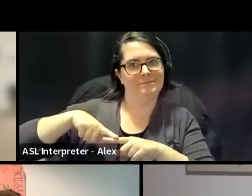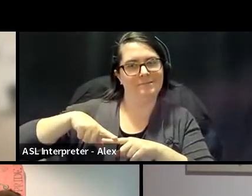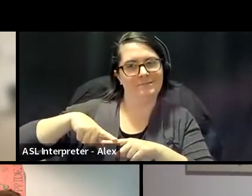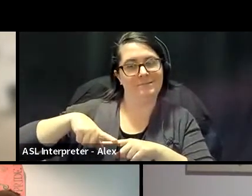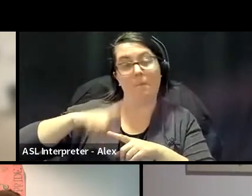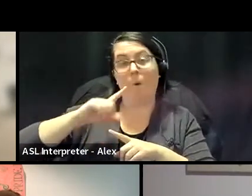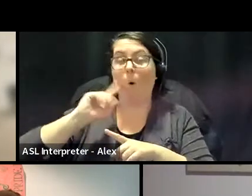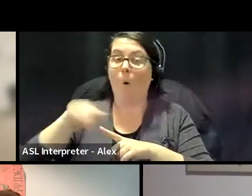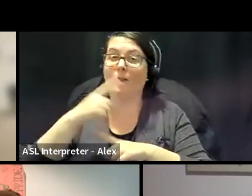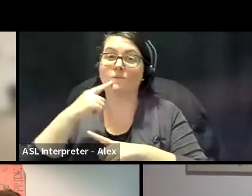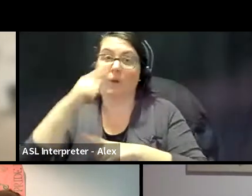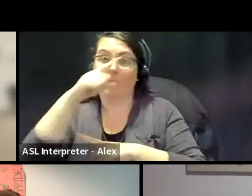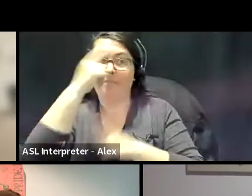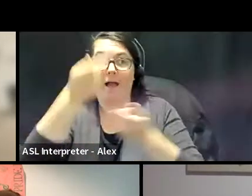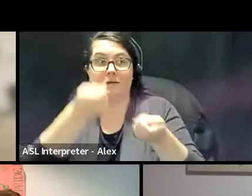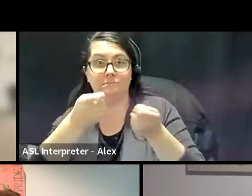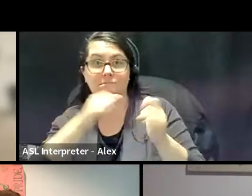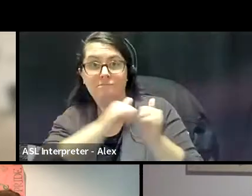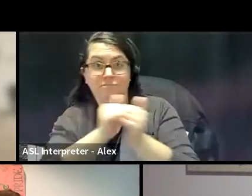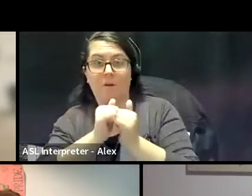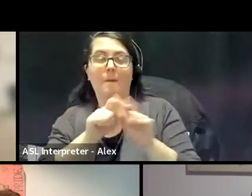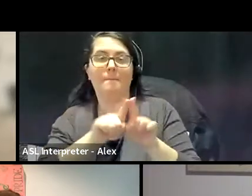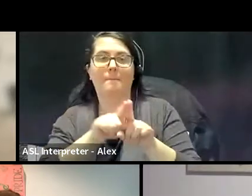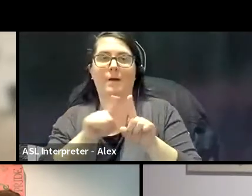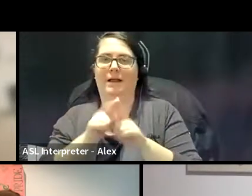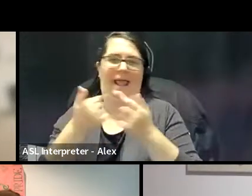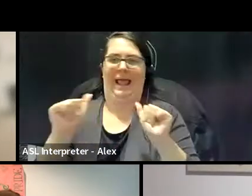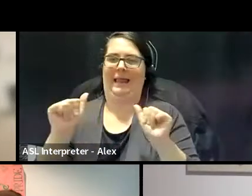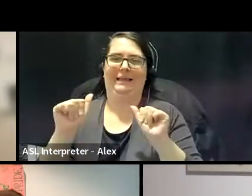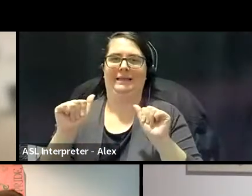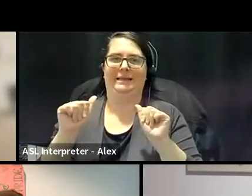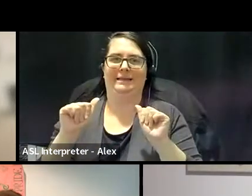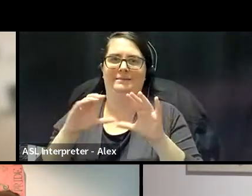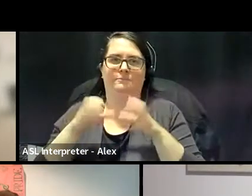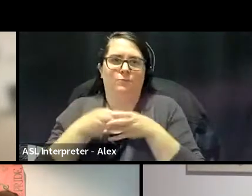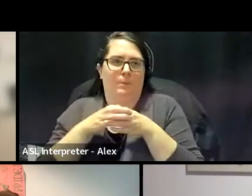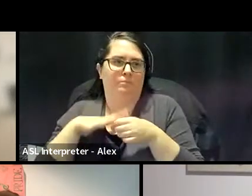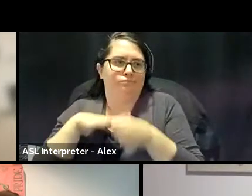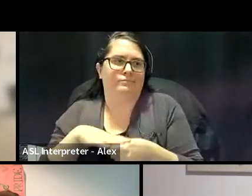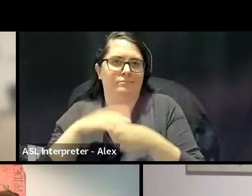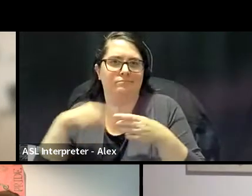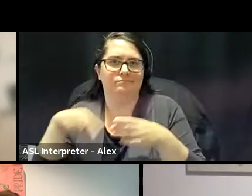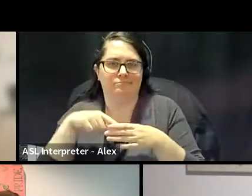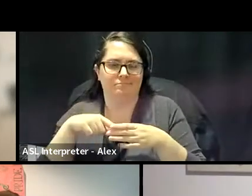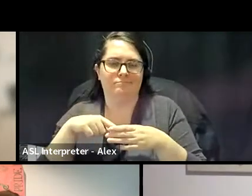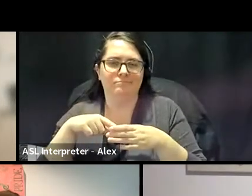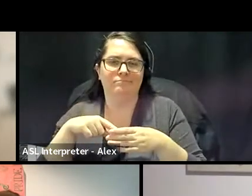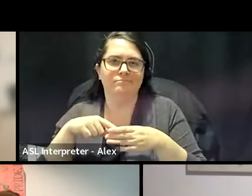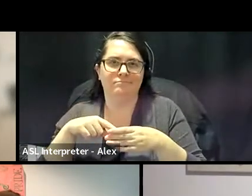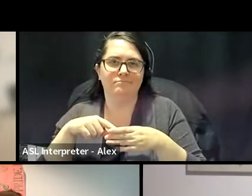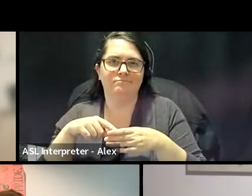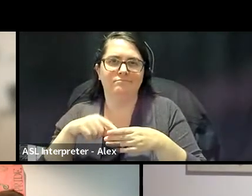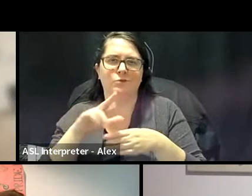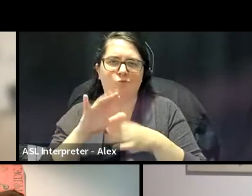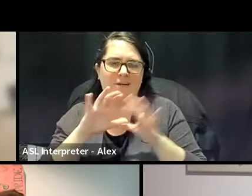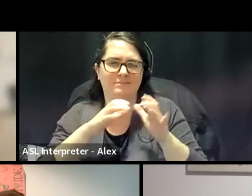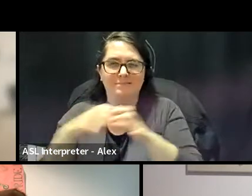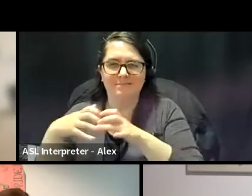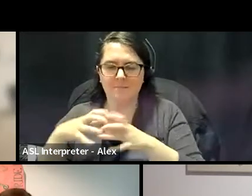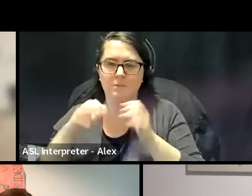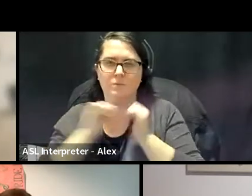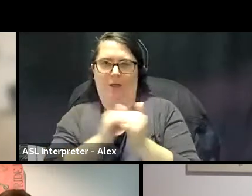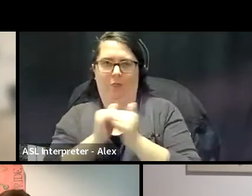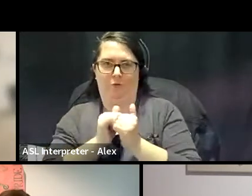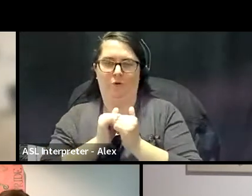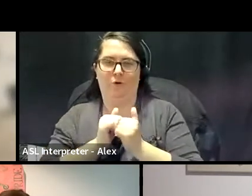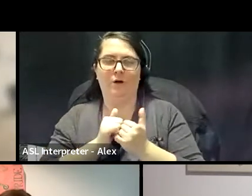bringing black people together, but bringing racialized people together. Right. And that, so I think, I think